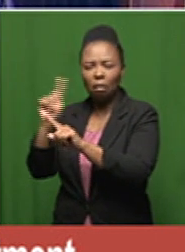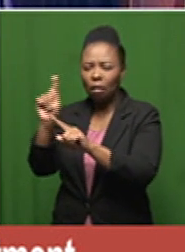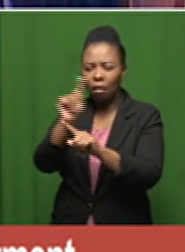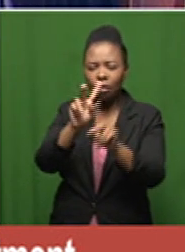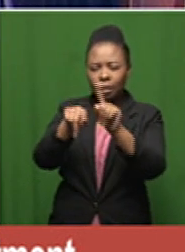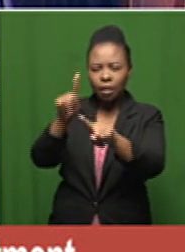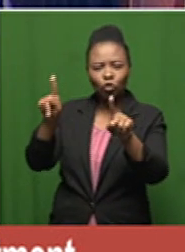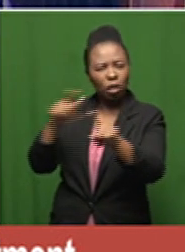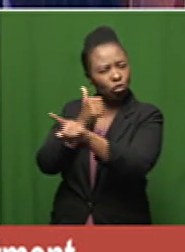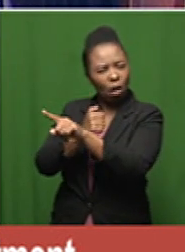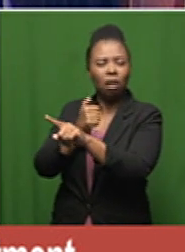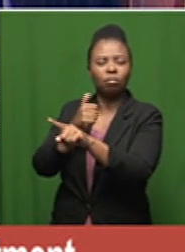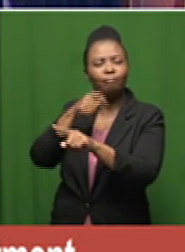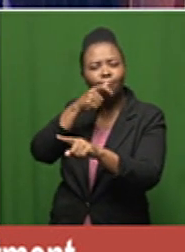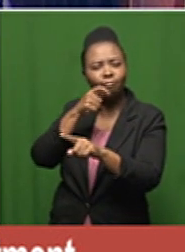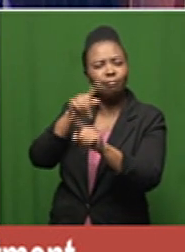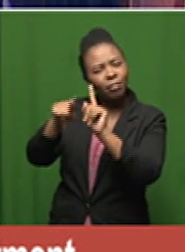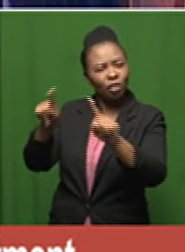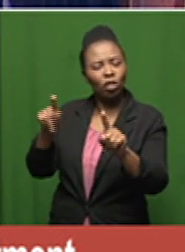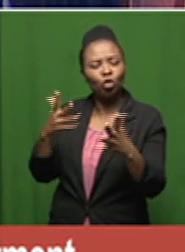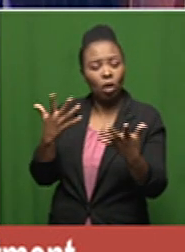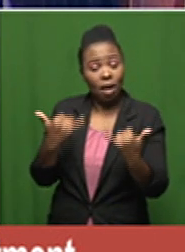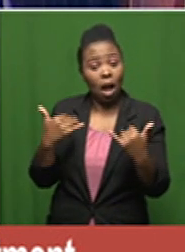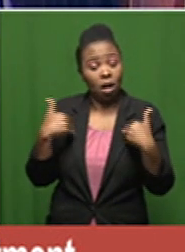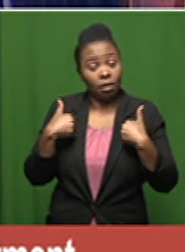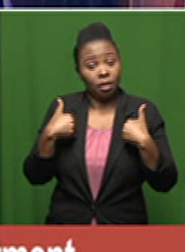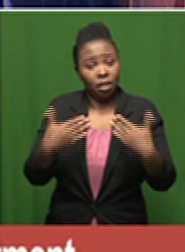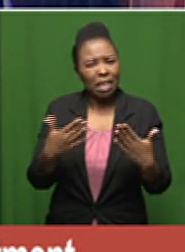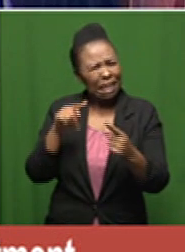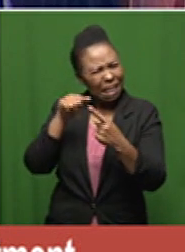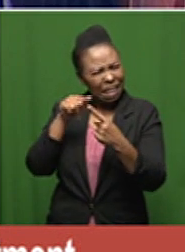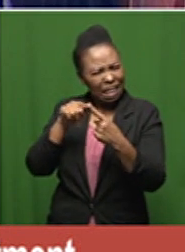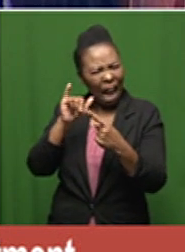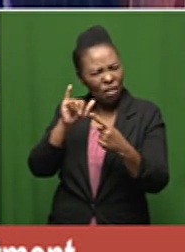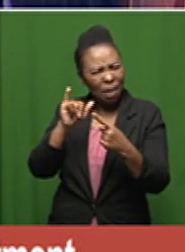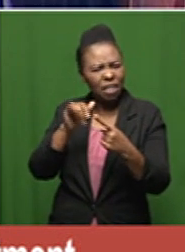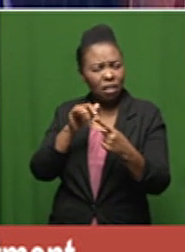are your thoughts let's start at the beginning this was used for animals wasn't it